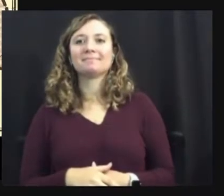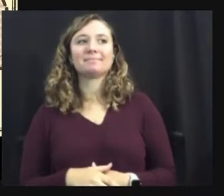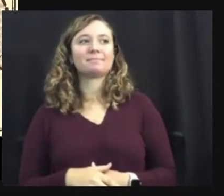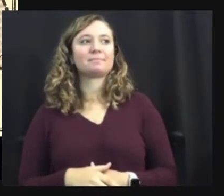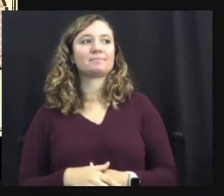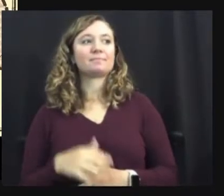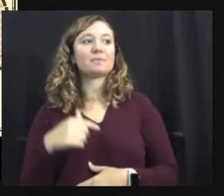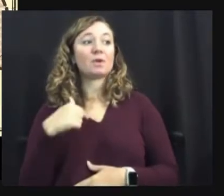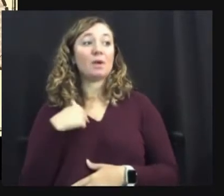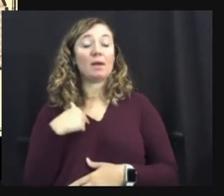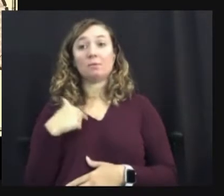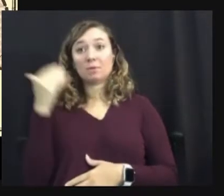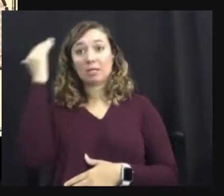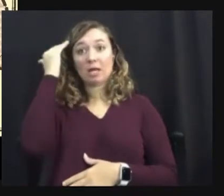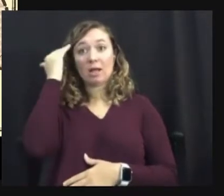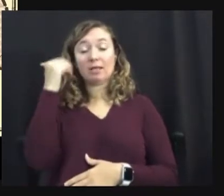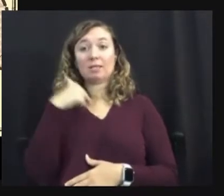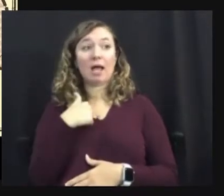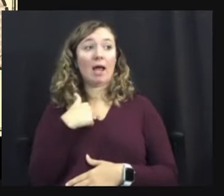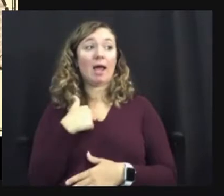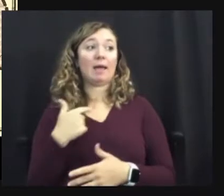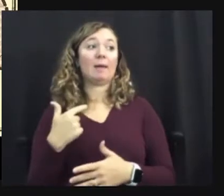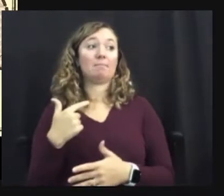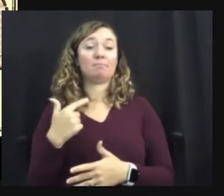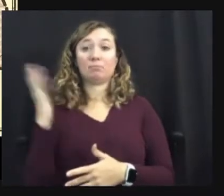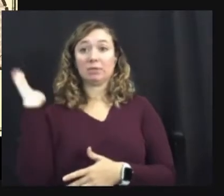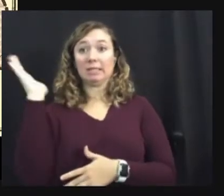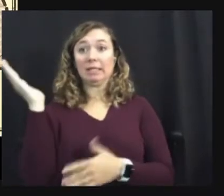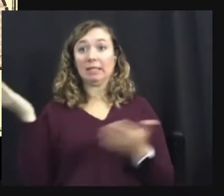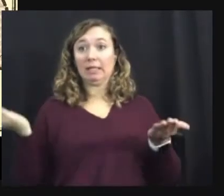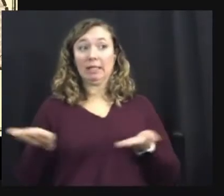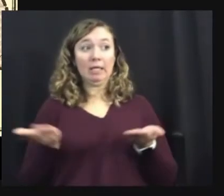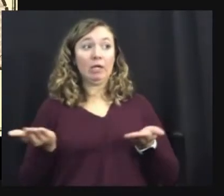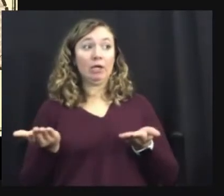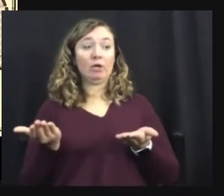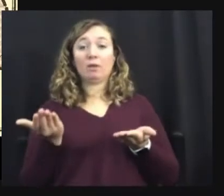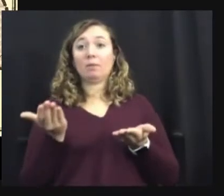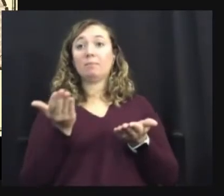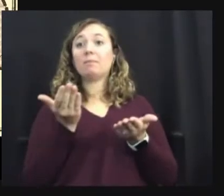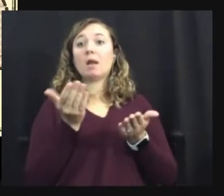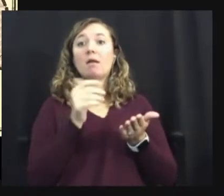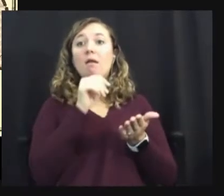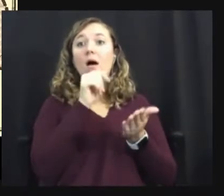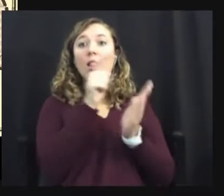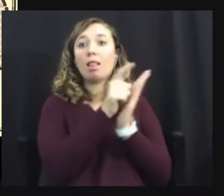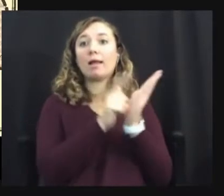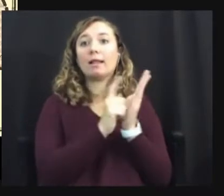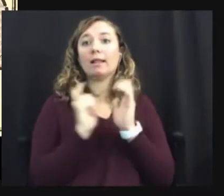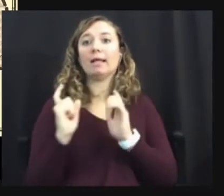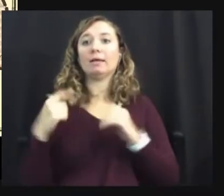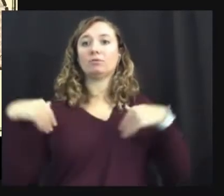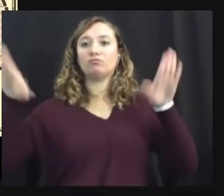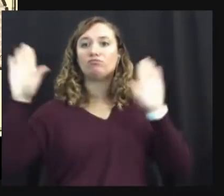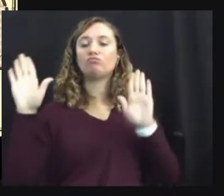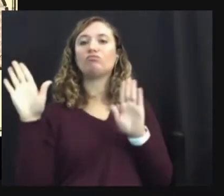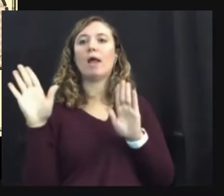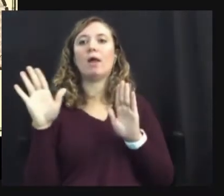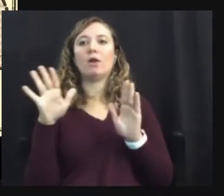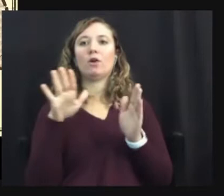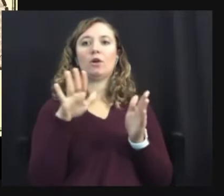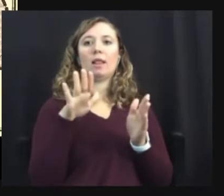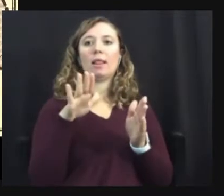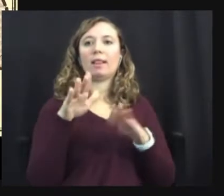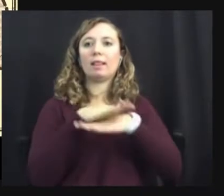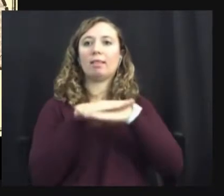unceded glands of the Mayakama Onastas or Southern Wapo tribe and the Wintun Patuan tribes.